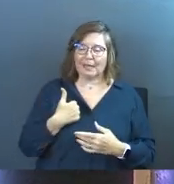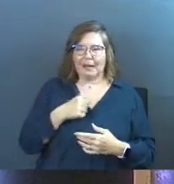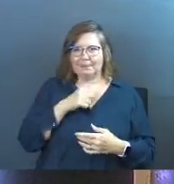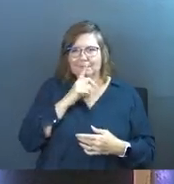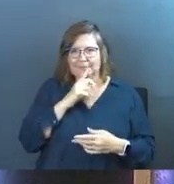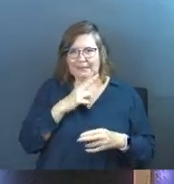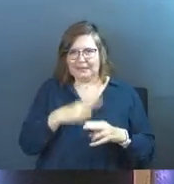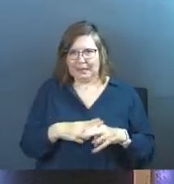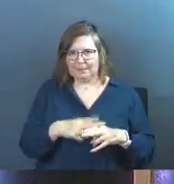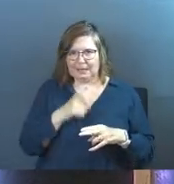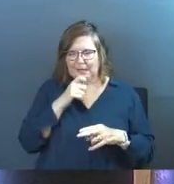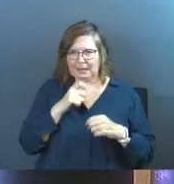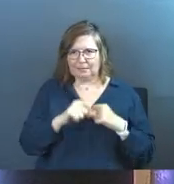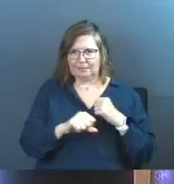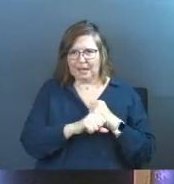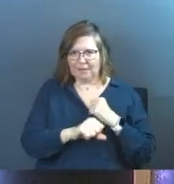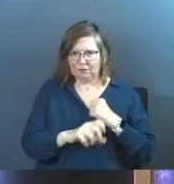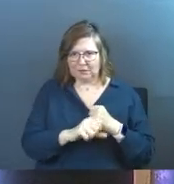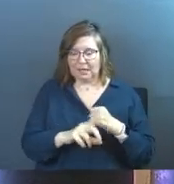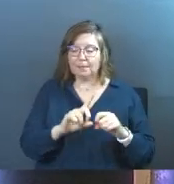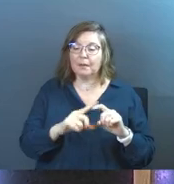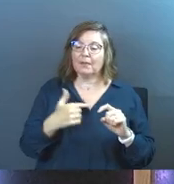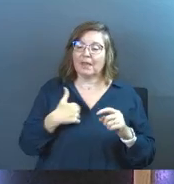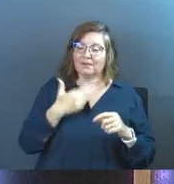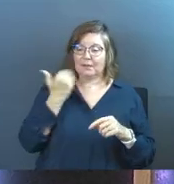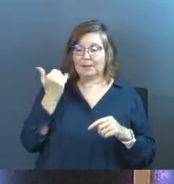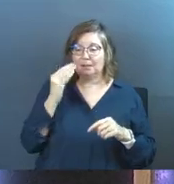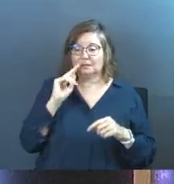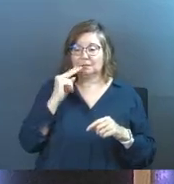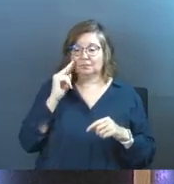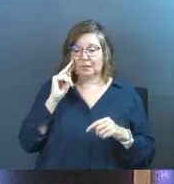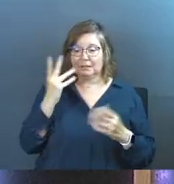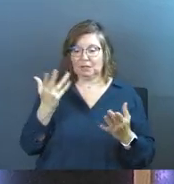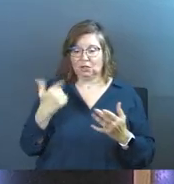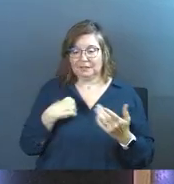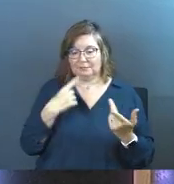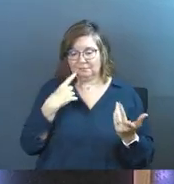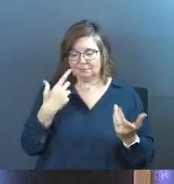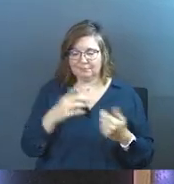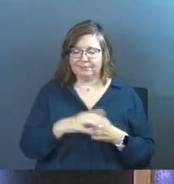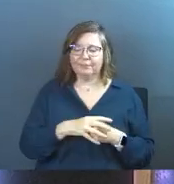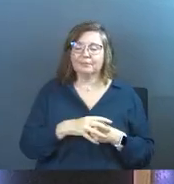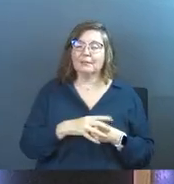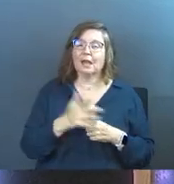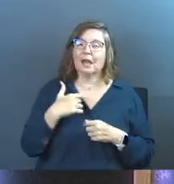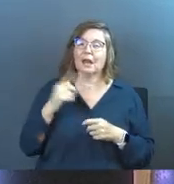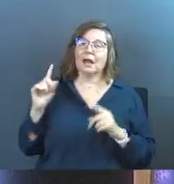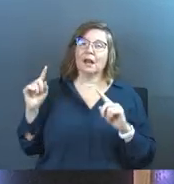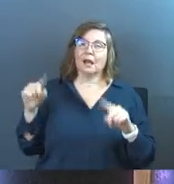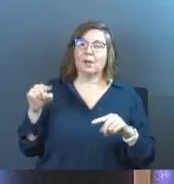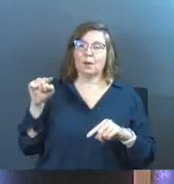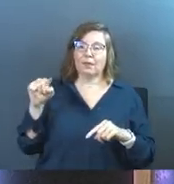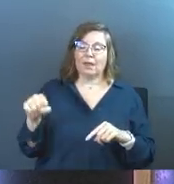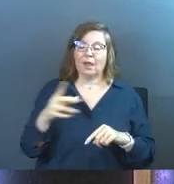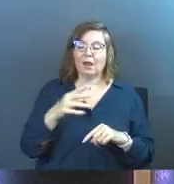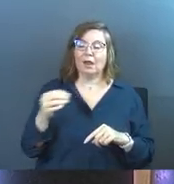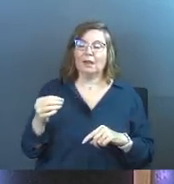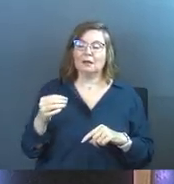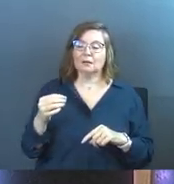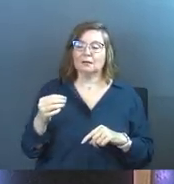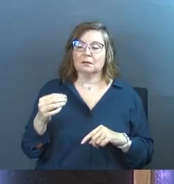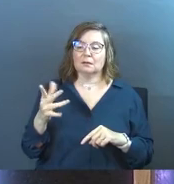and I'm not going to say the name to you because I'm not going to plug them, but they've got the best produce in town. I'll just say that. And I went there and